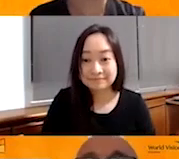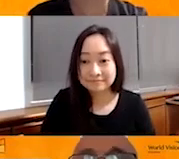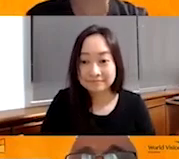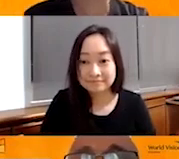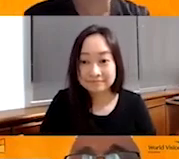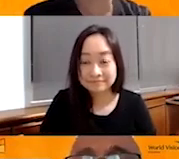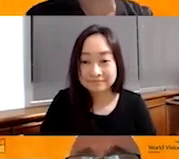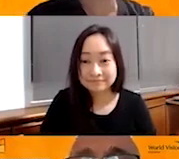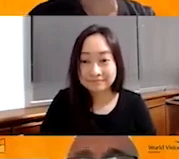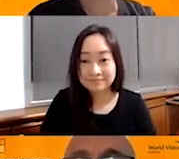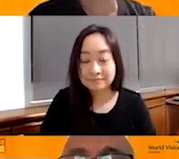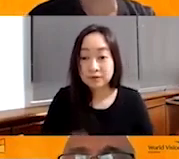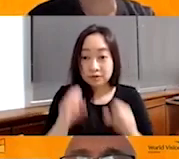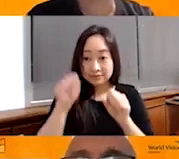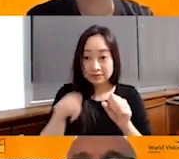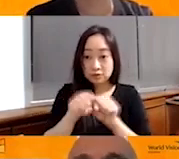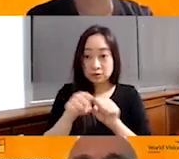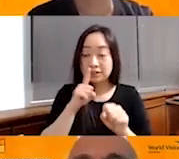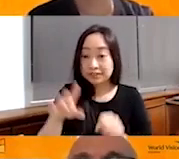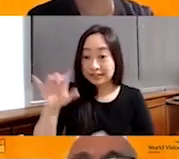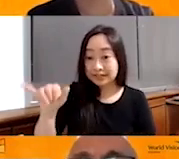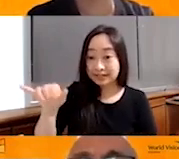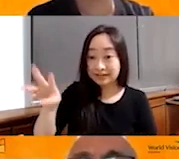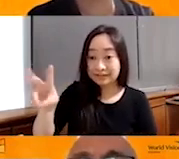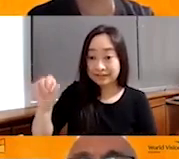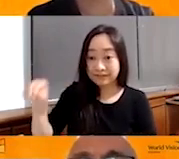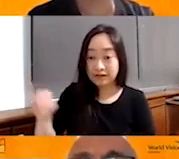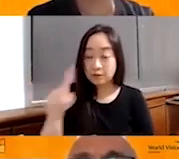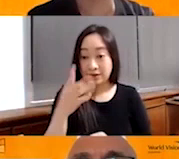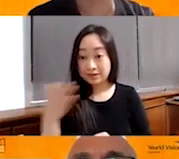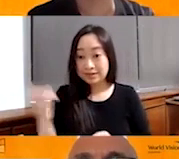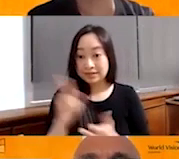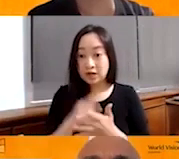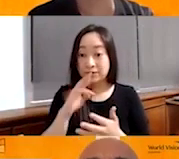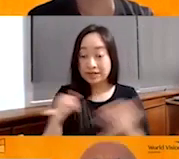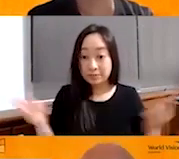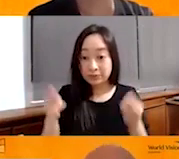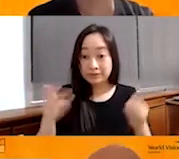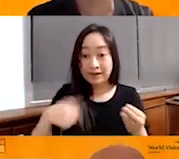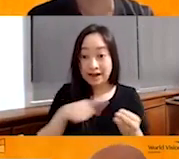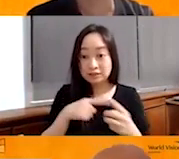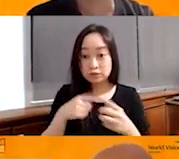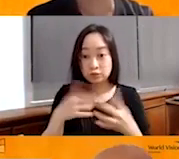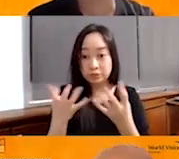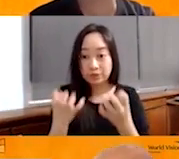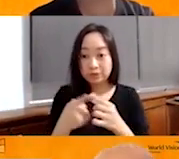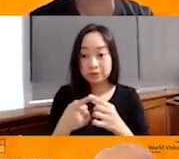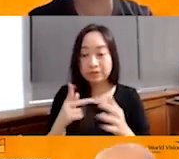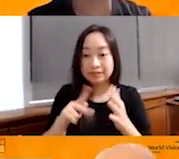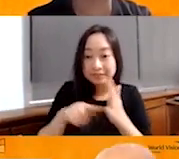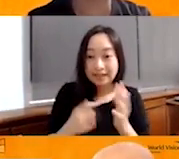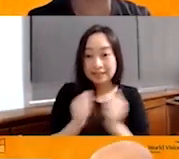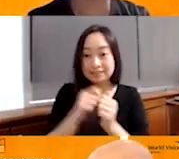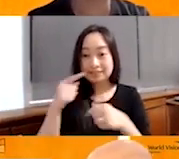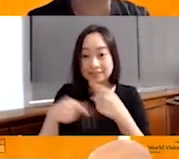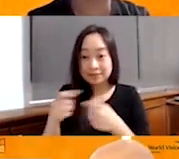Yeah, so actually, Yvonne, one of the things that really motivated us to want to kick off this series